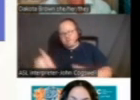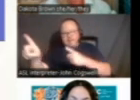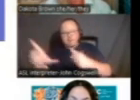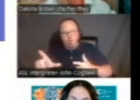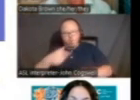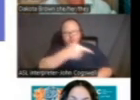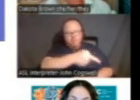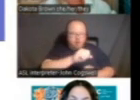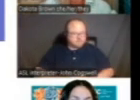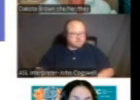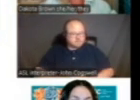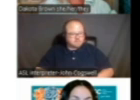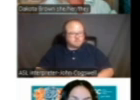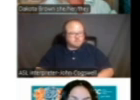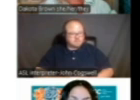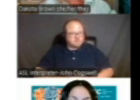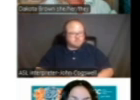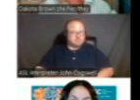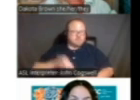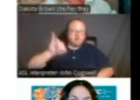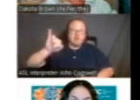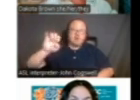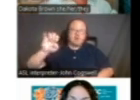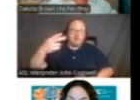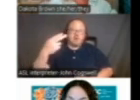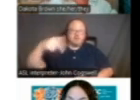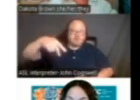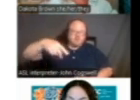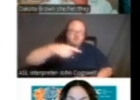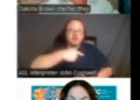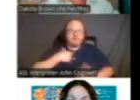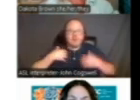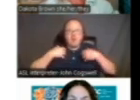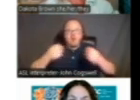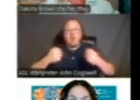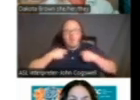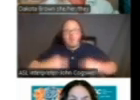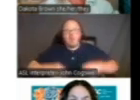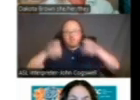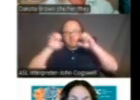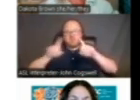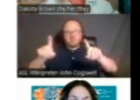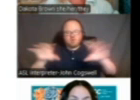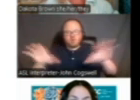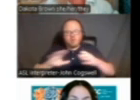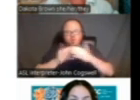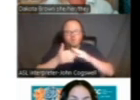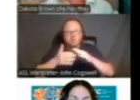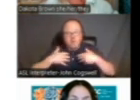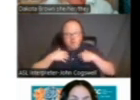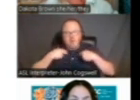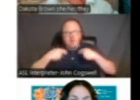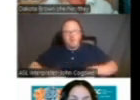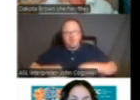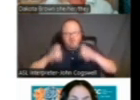there. You can see them there. IEHP. They have a health education department doing community health education classes